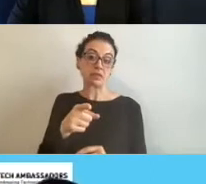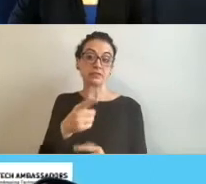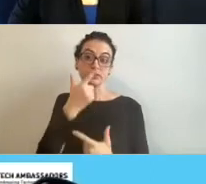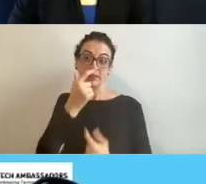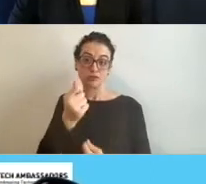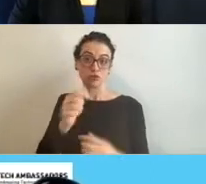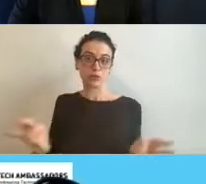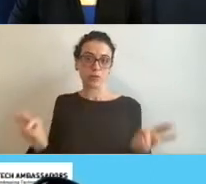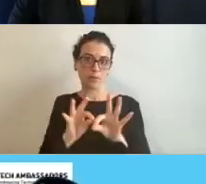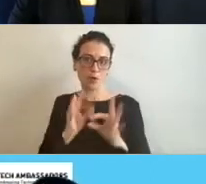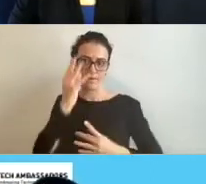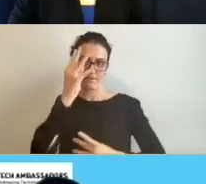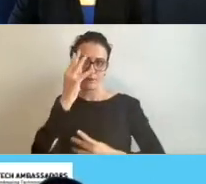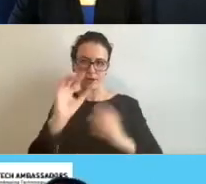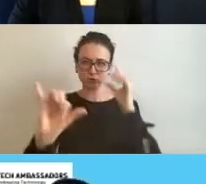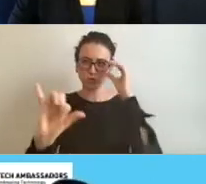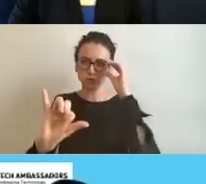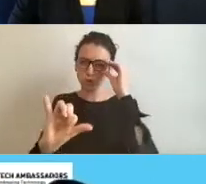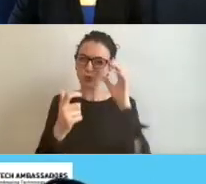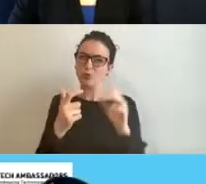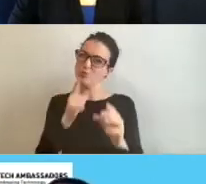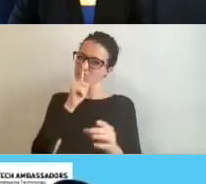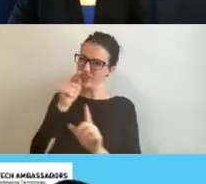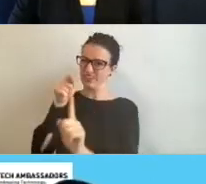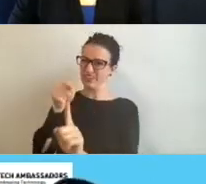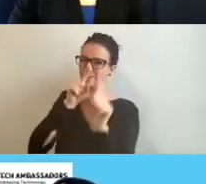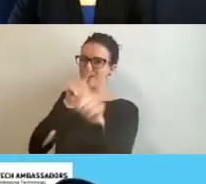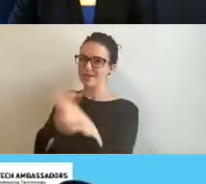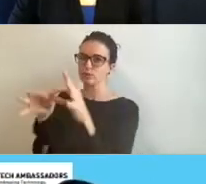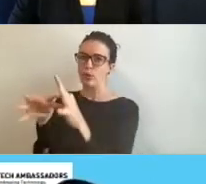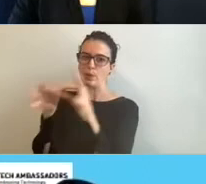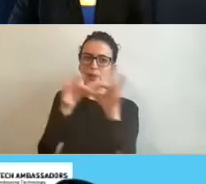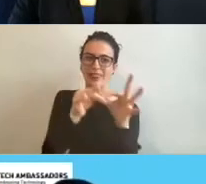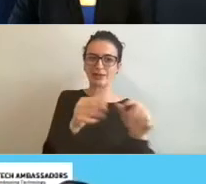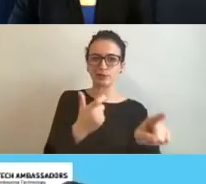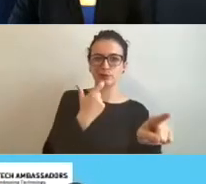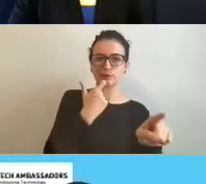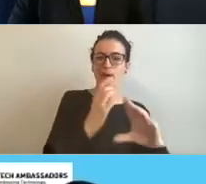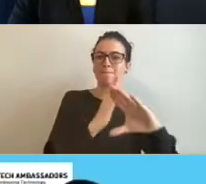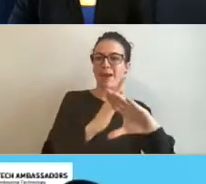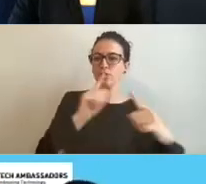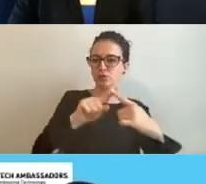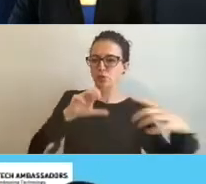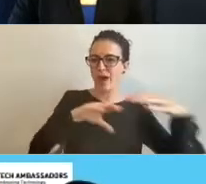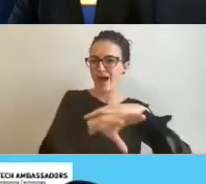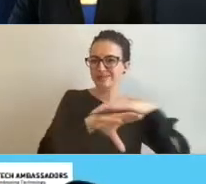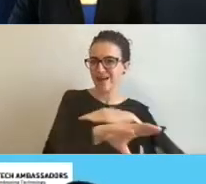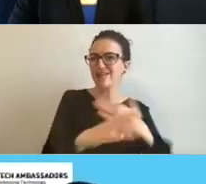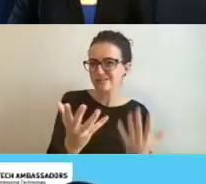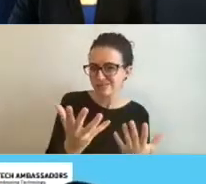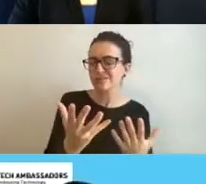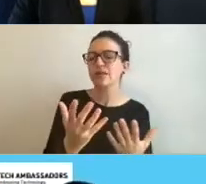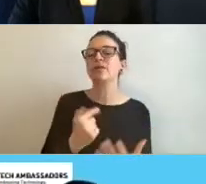this poll here. Um, and what I'm wondering is, is it really that folks don't have the